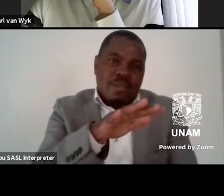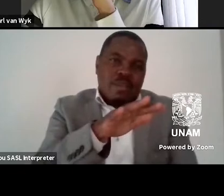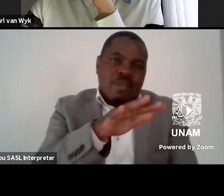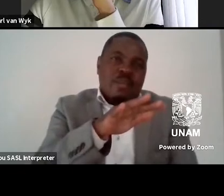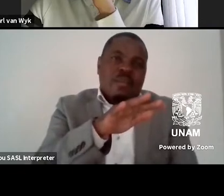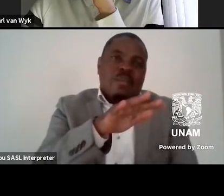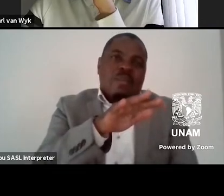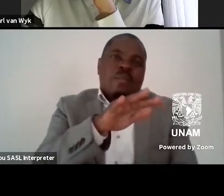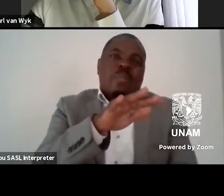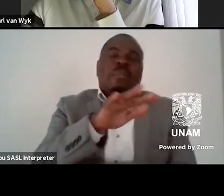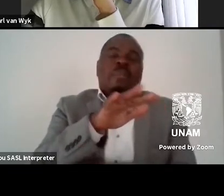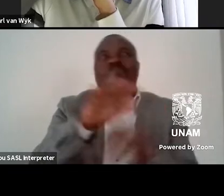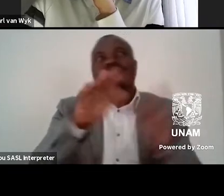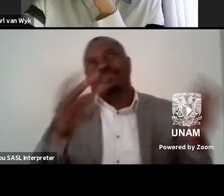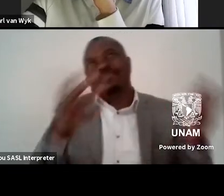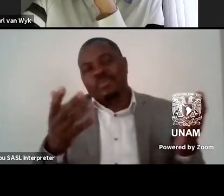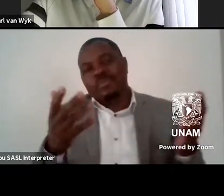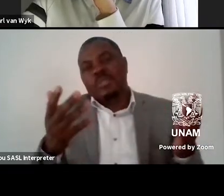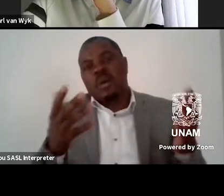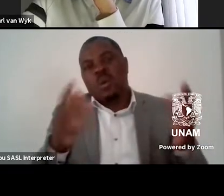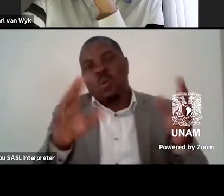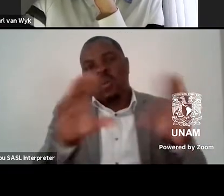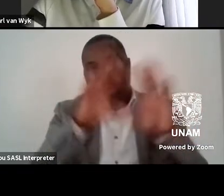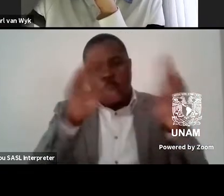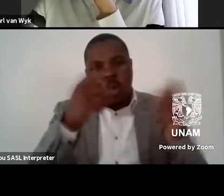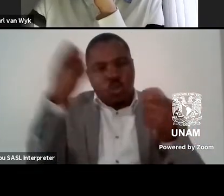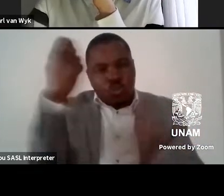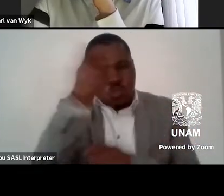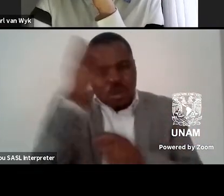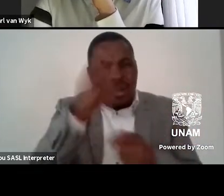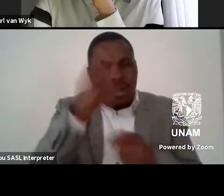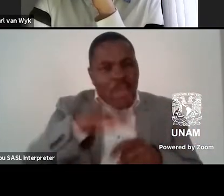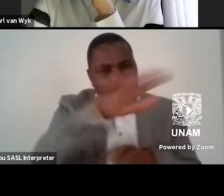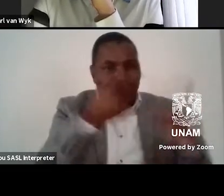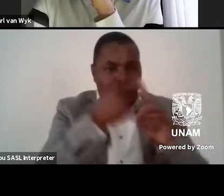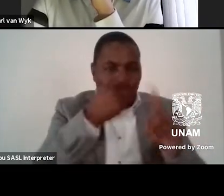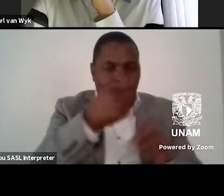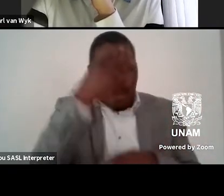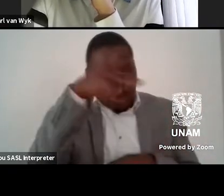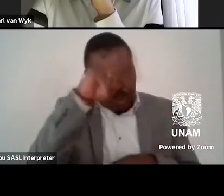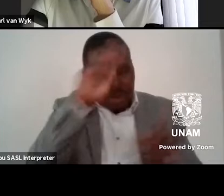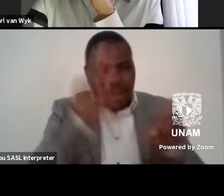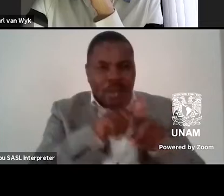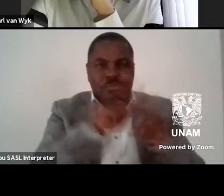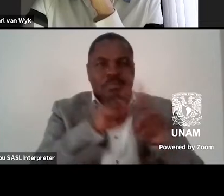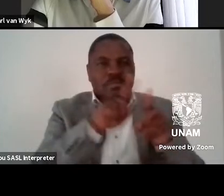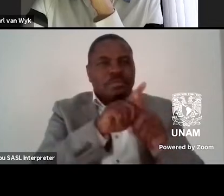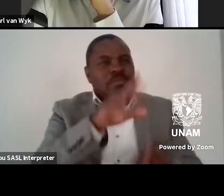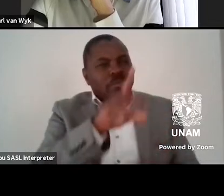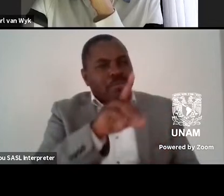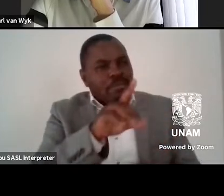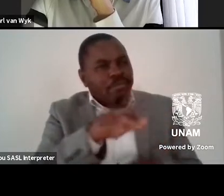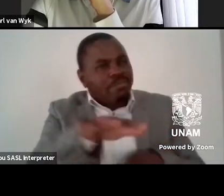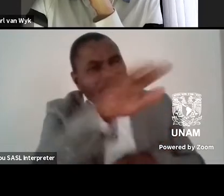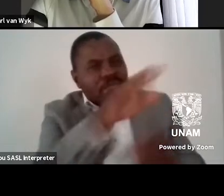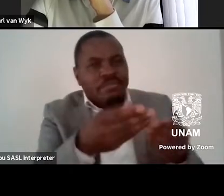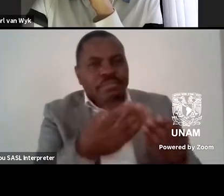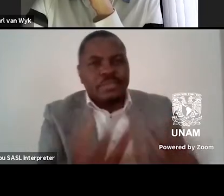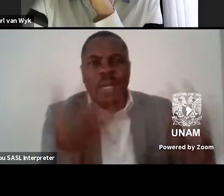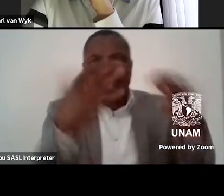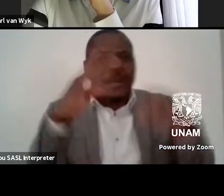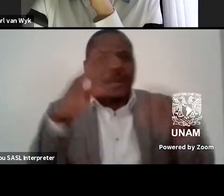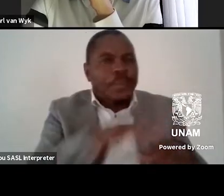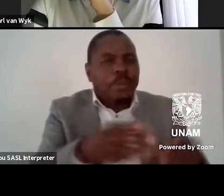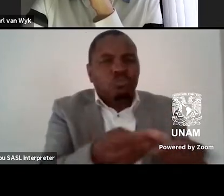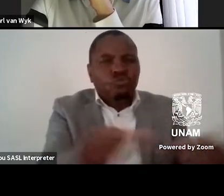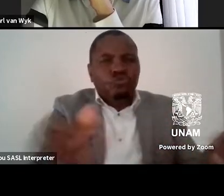in, yes. In, in, in, in, all the rural parts of, of Mexico and the desert. In the, in